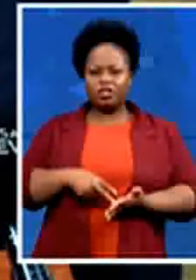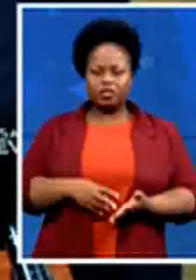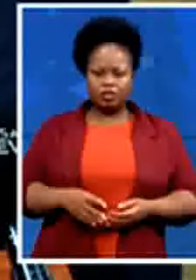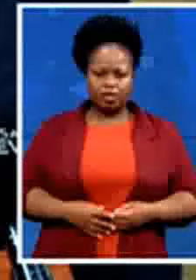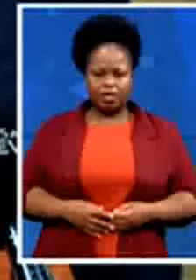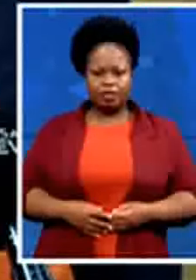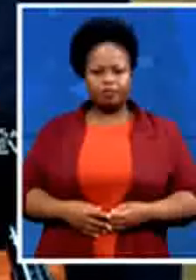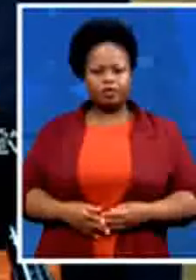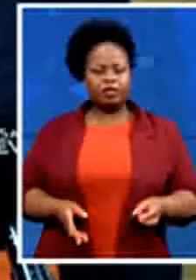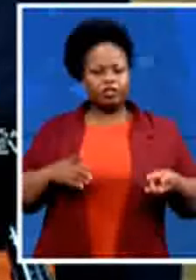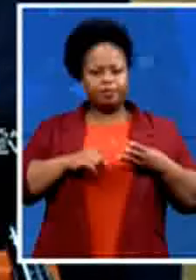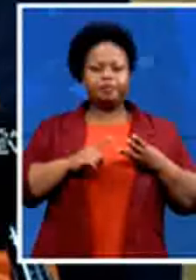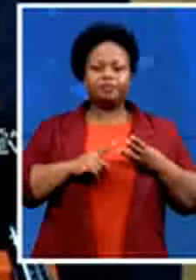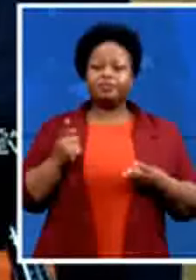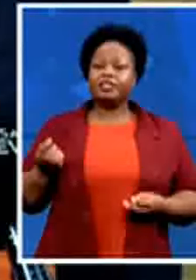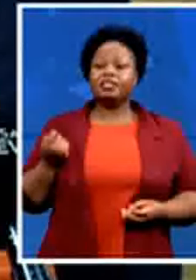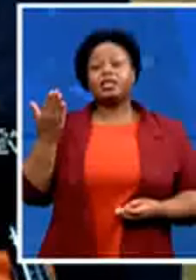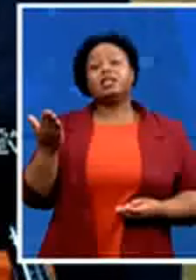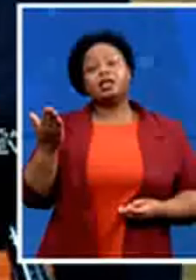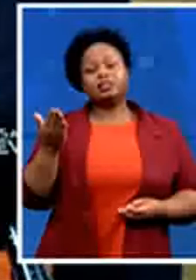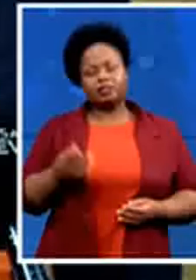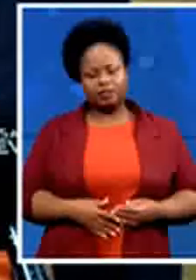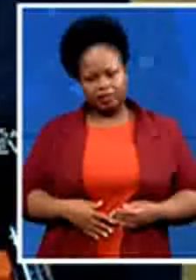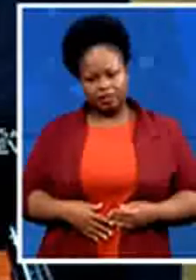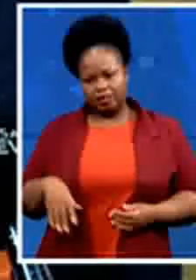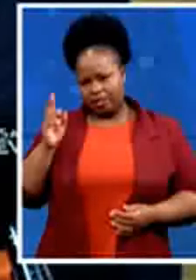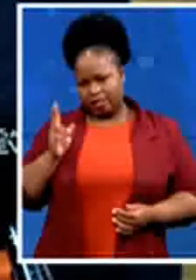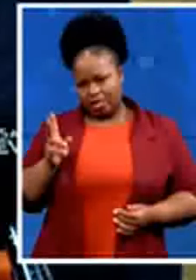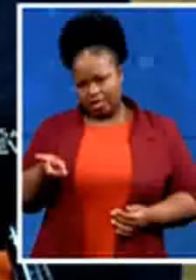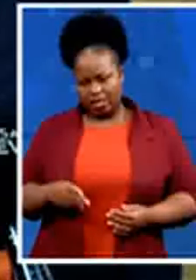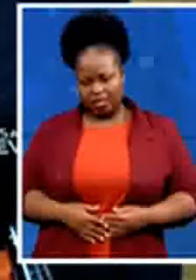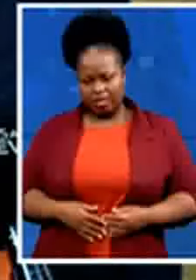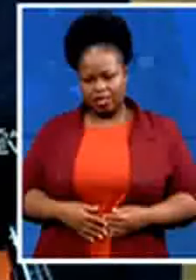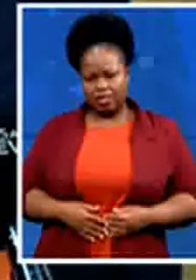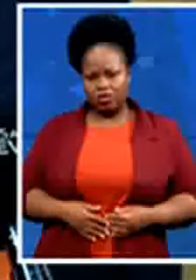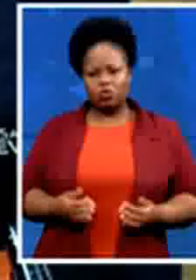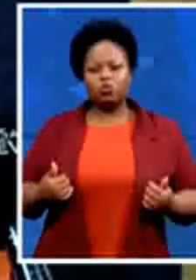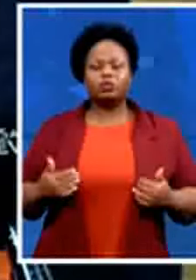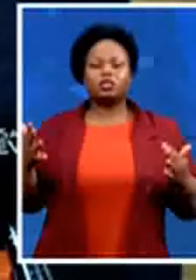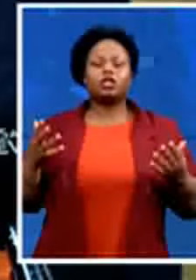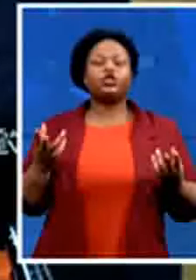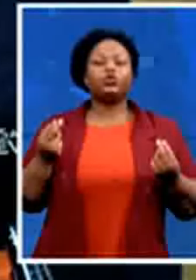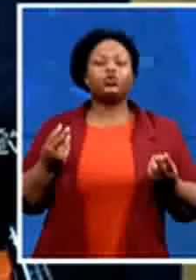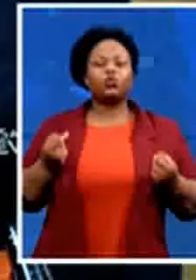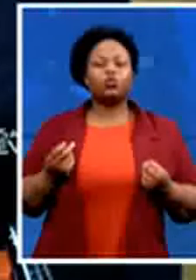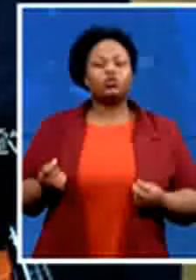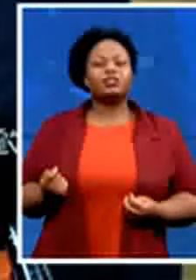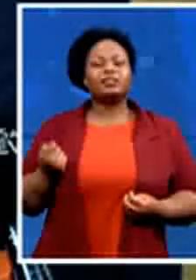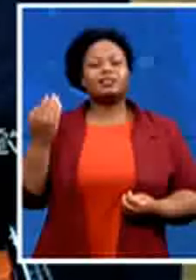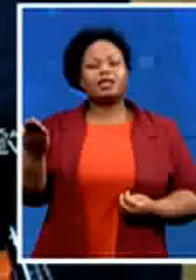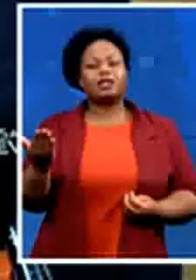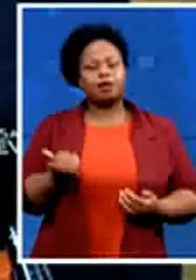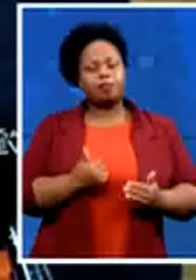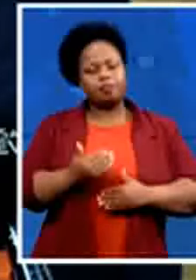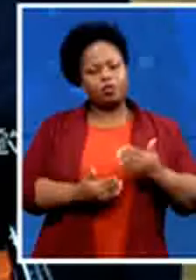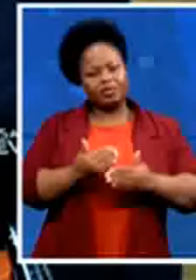again we will open the whole tender process to the public and i've done this